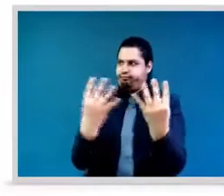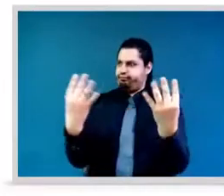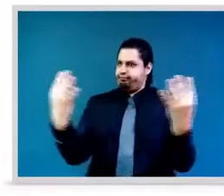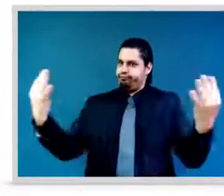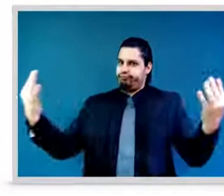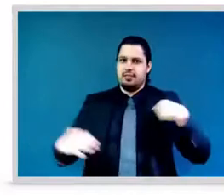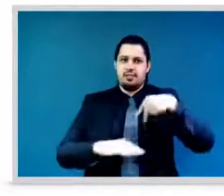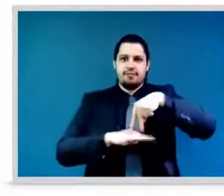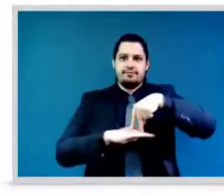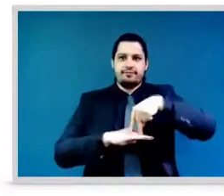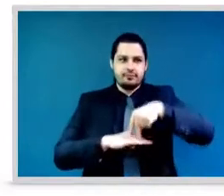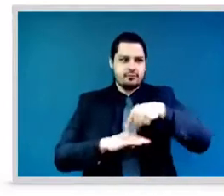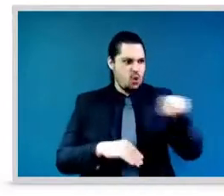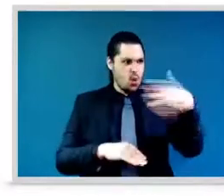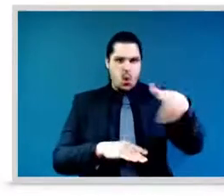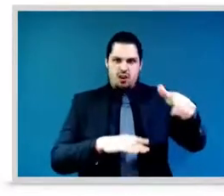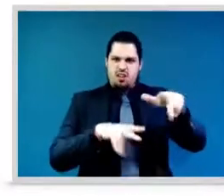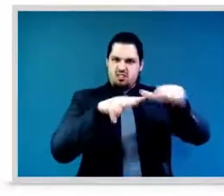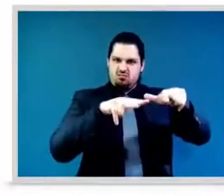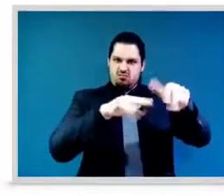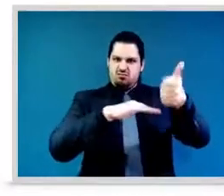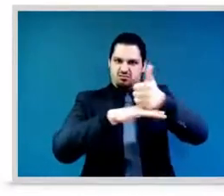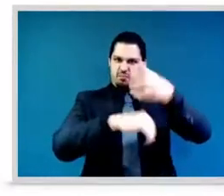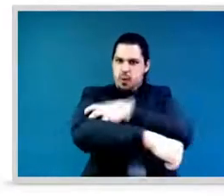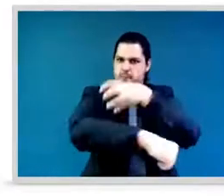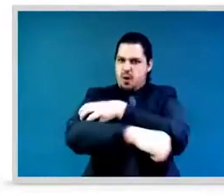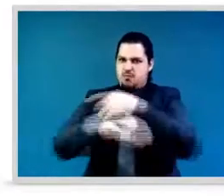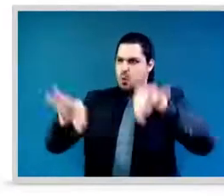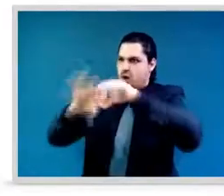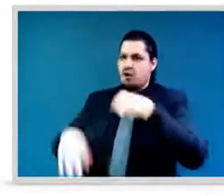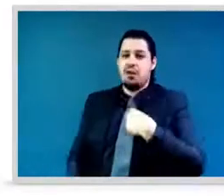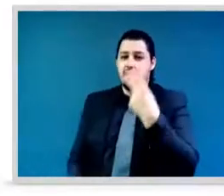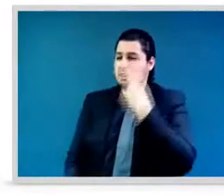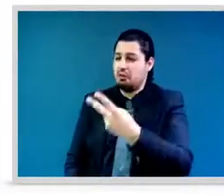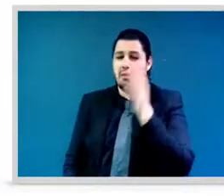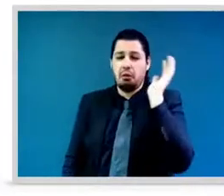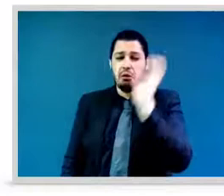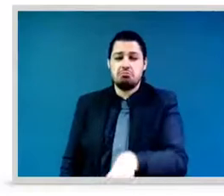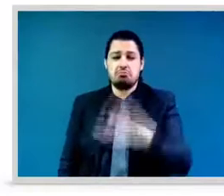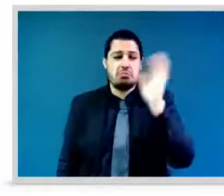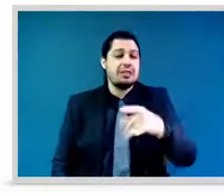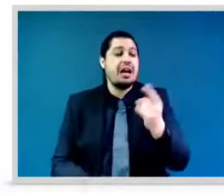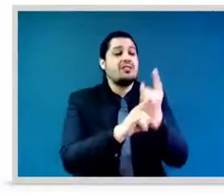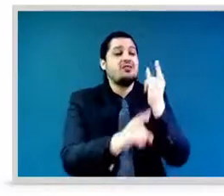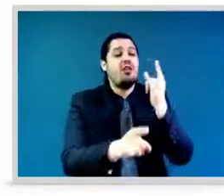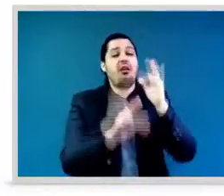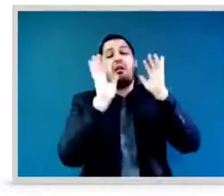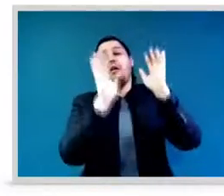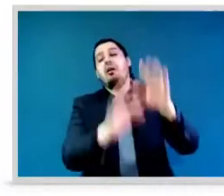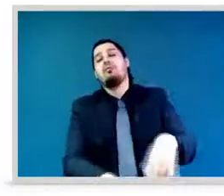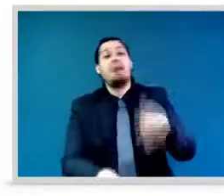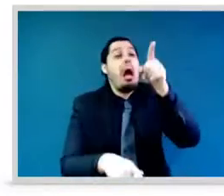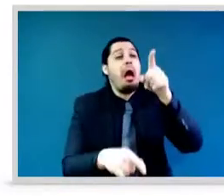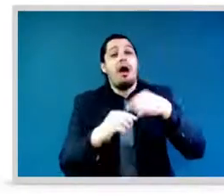so this wouldn't help them win, it's not a priority for them, or that women's issues wouldn't help them climb the ladder of